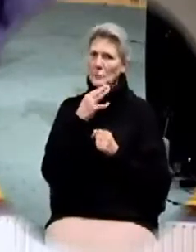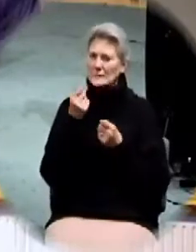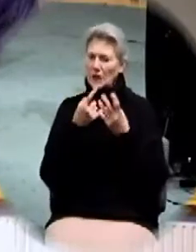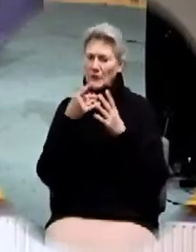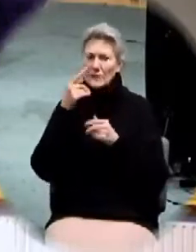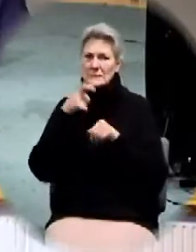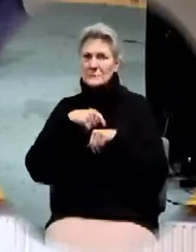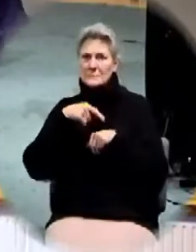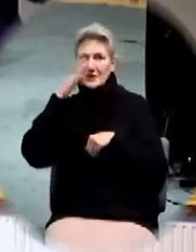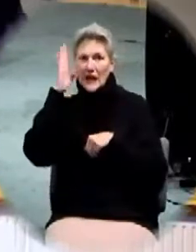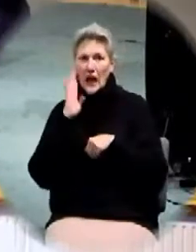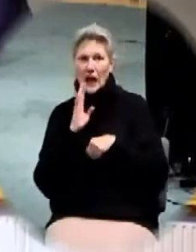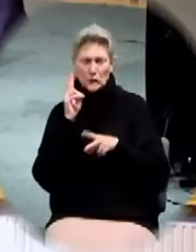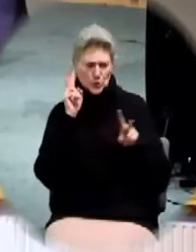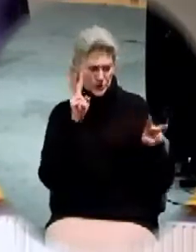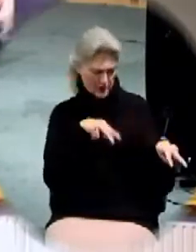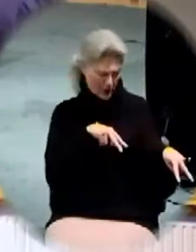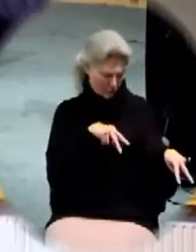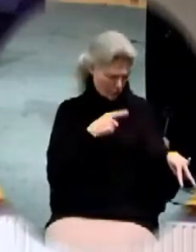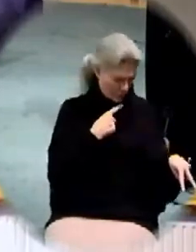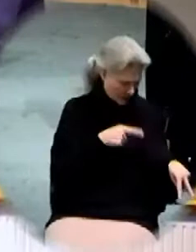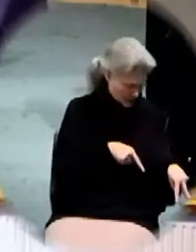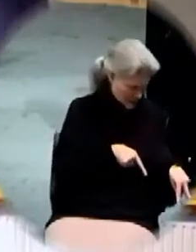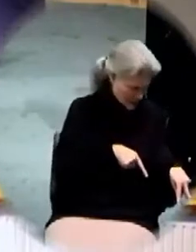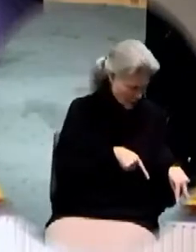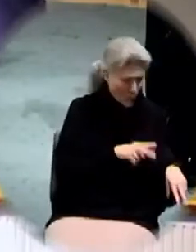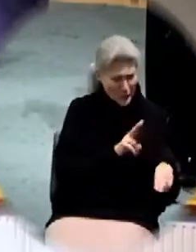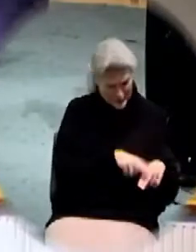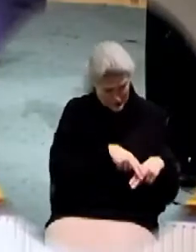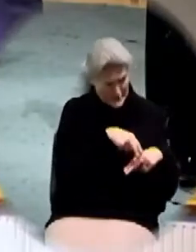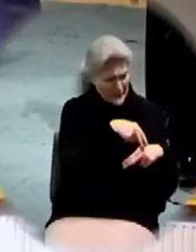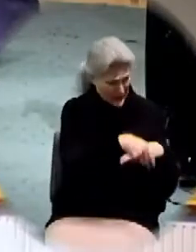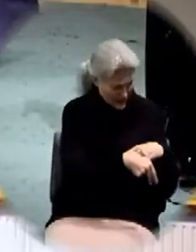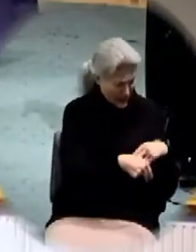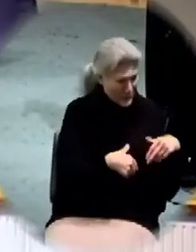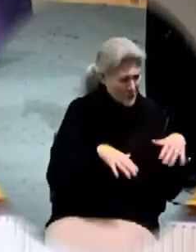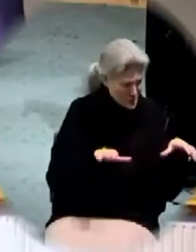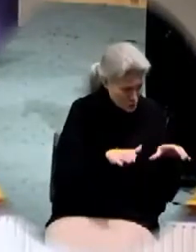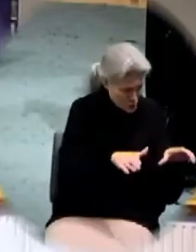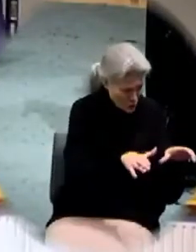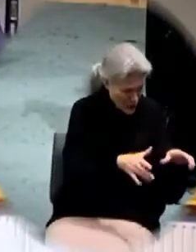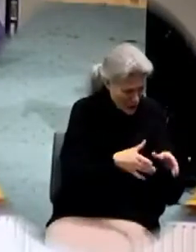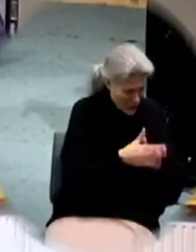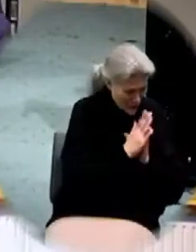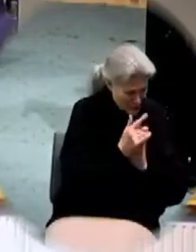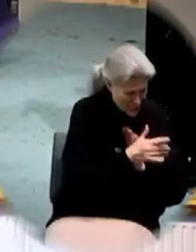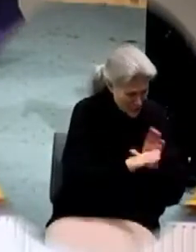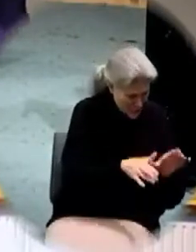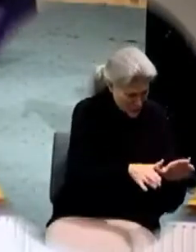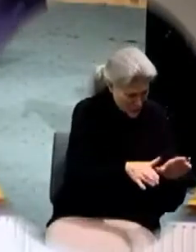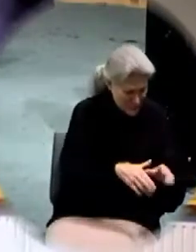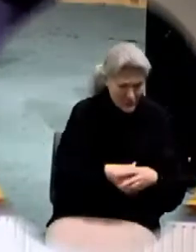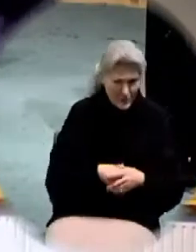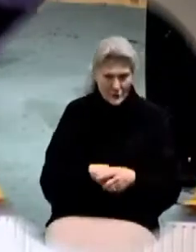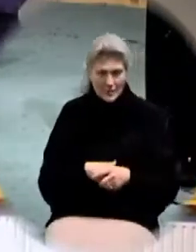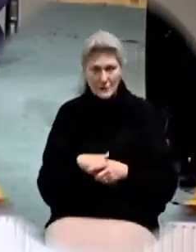would you just get off the chair and do what I'm asking to do he doesn't get